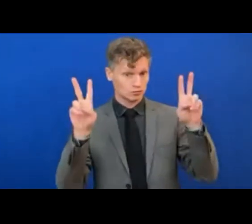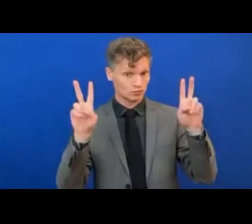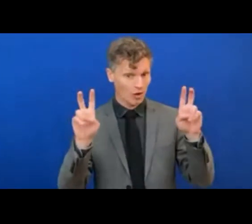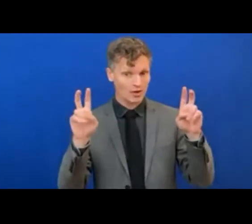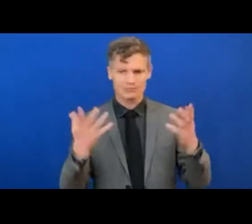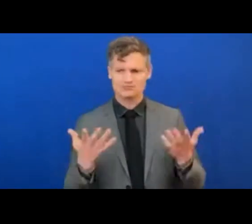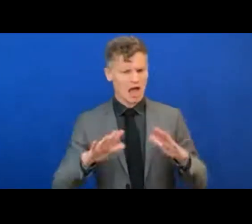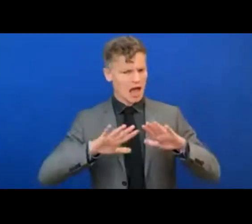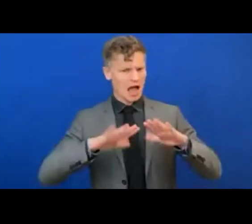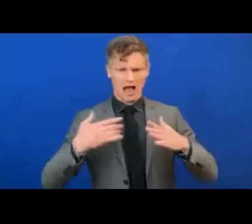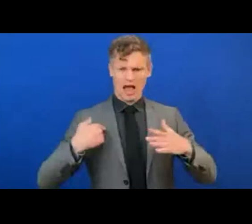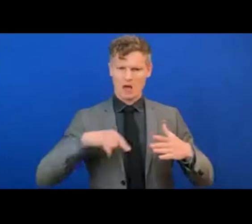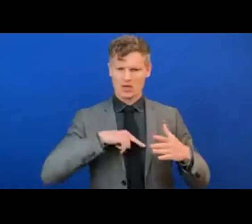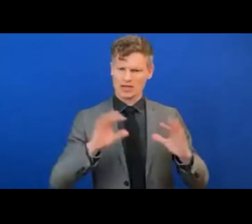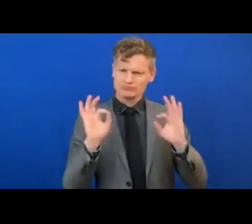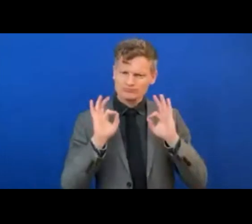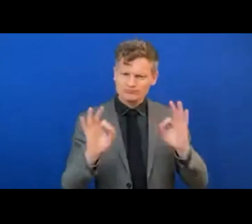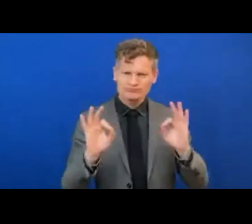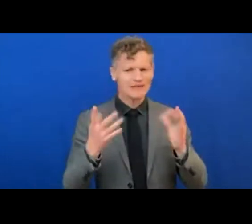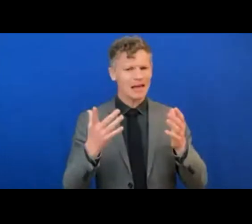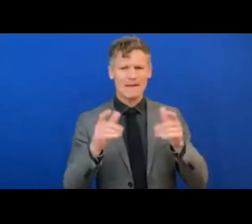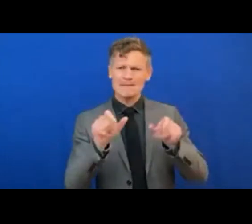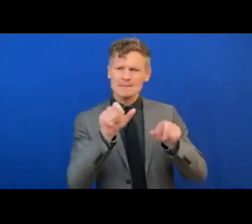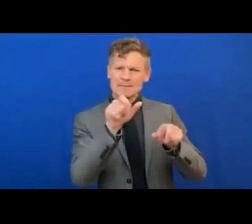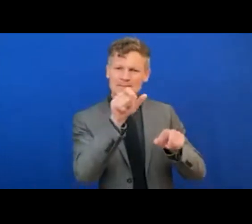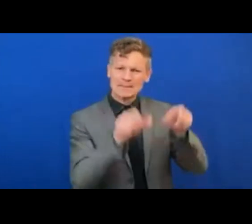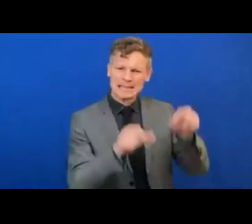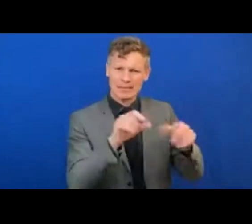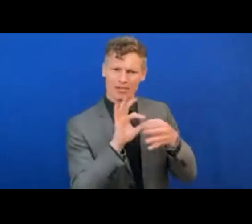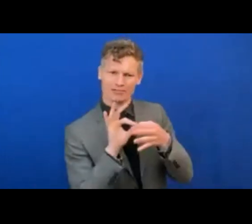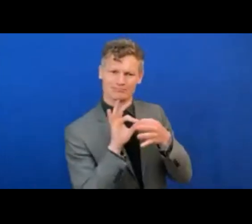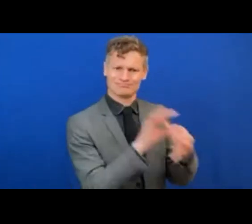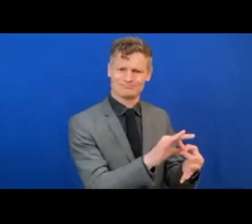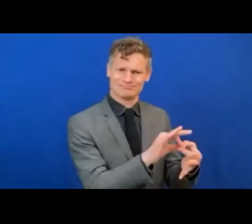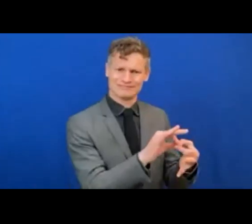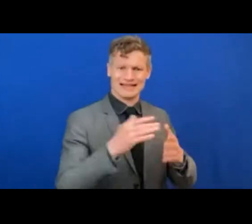ensure that technology is people-centered and developed from the bottom up? Very pertinent to that.